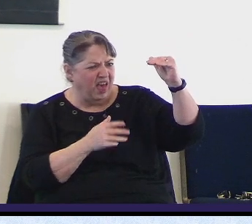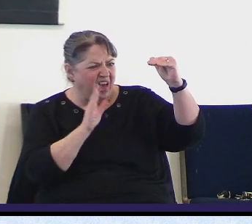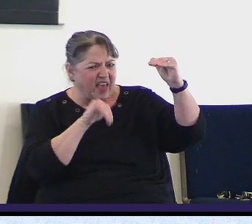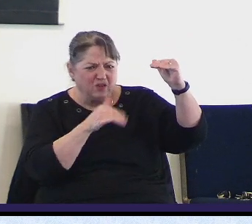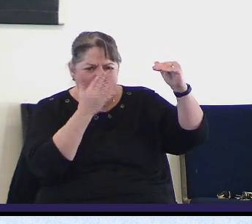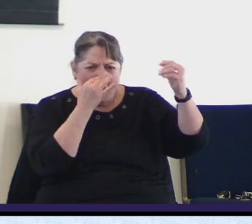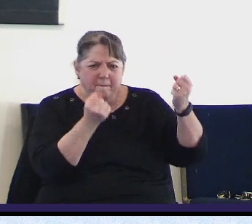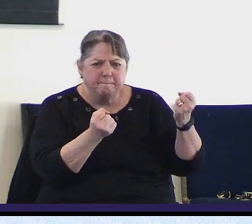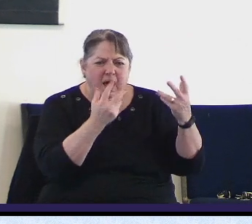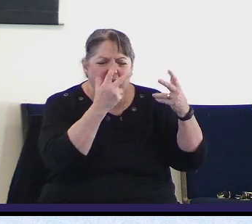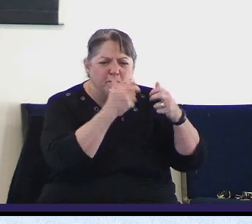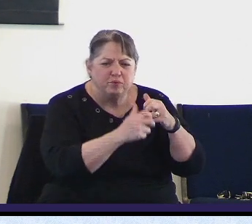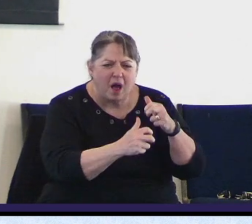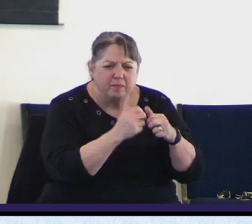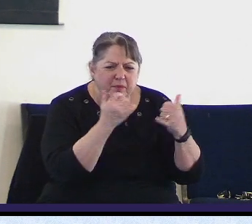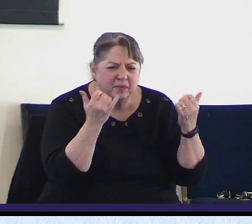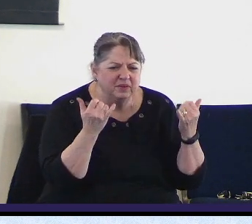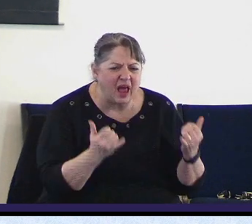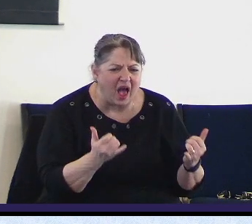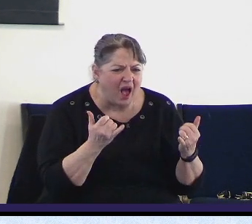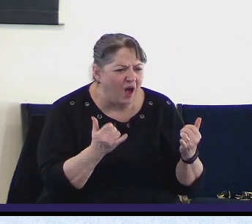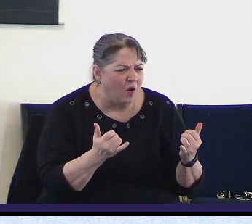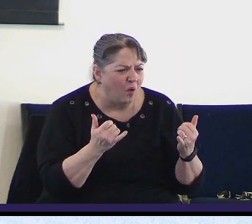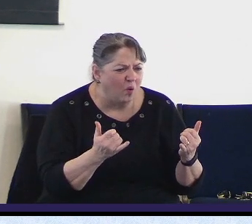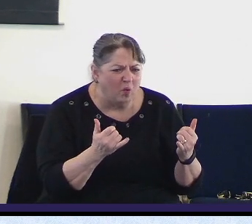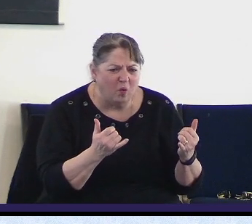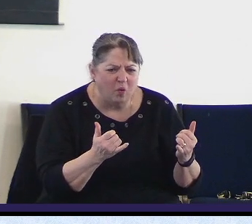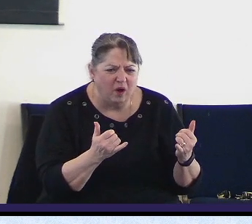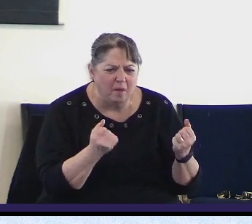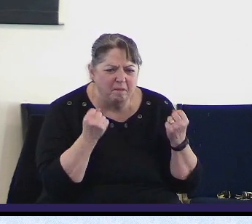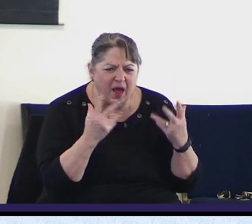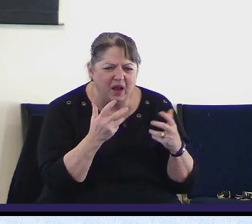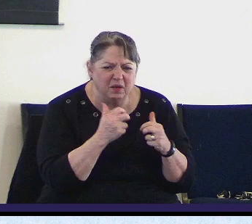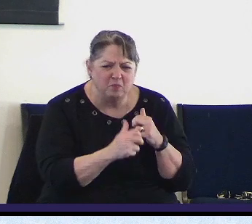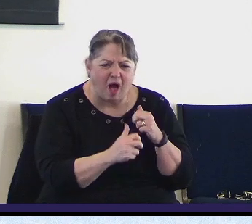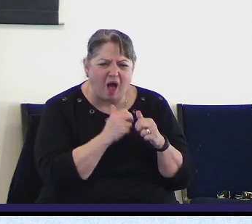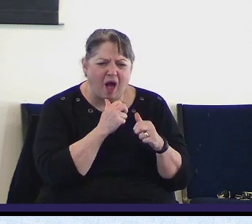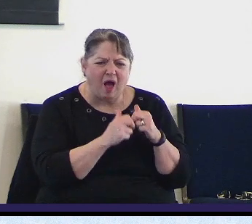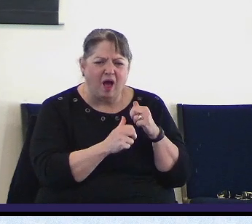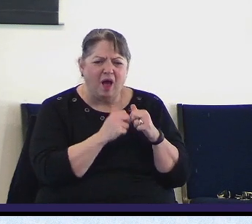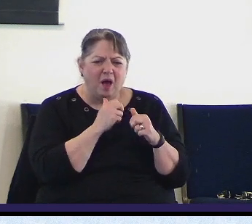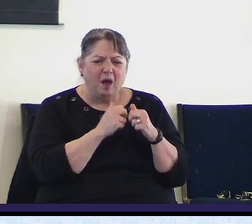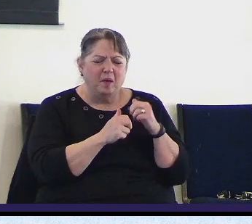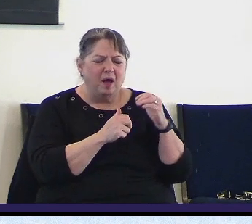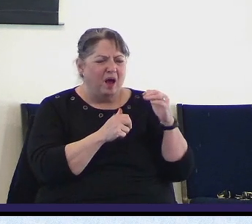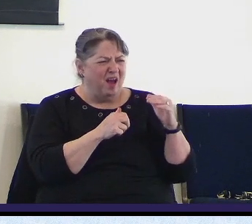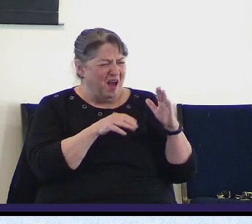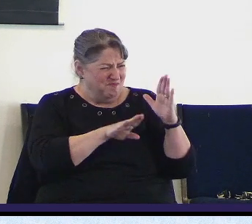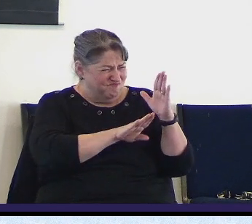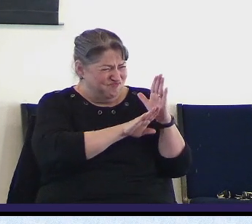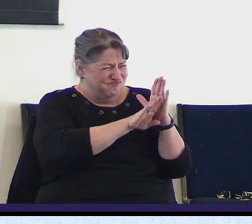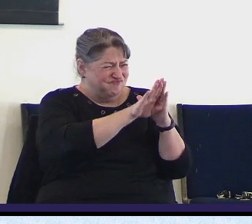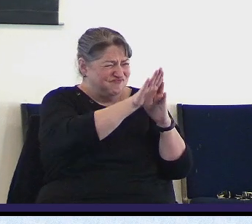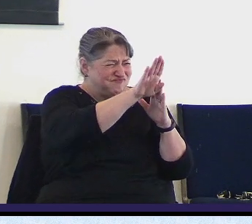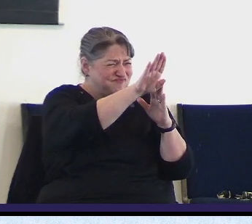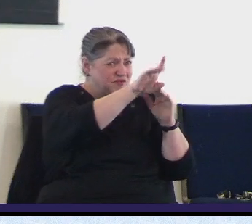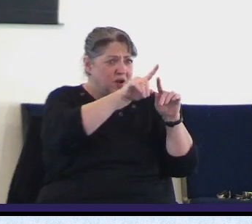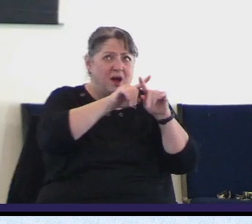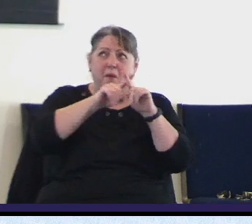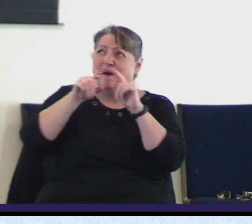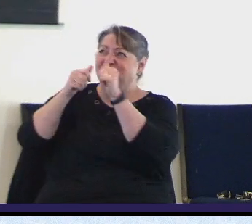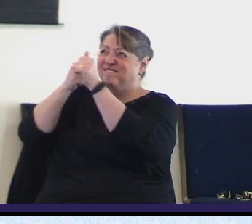why there is a spiraling upward of social ills and a spiraling downward of morality and decent